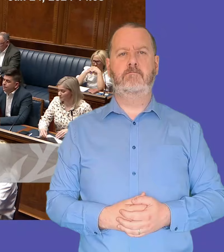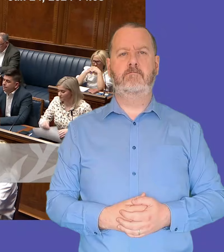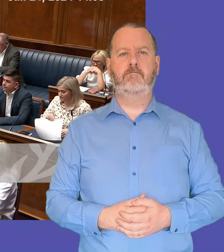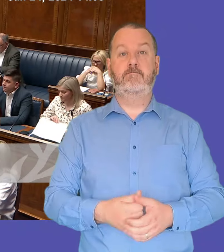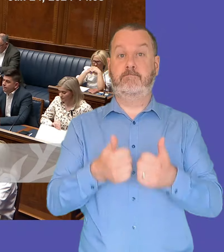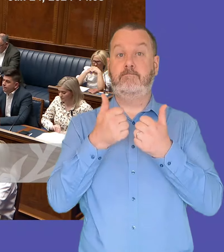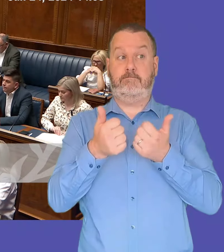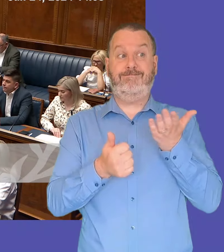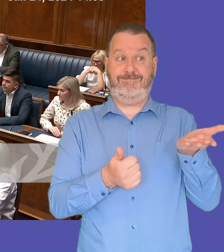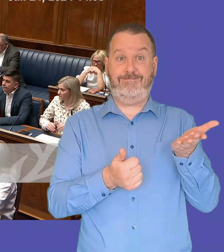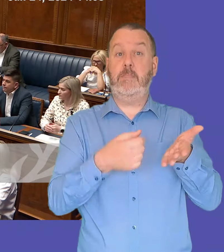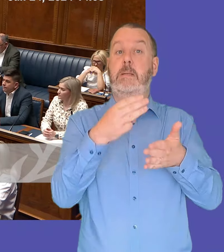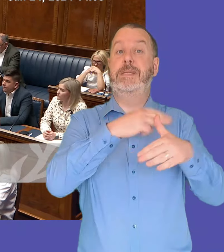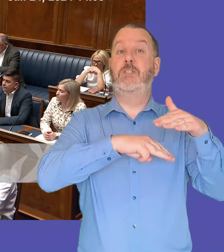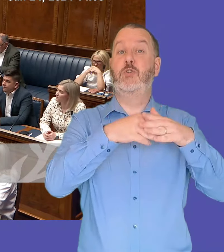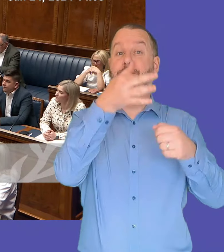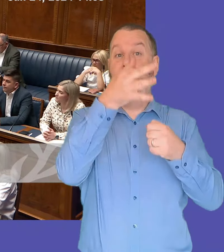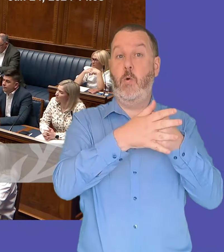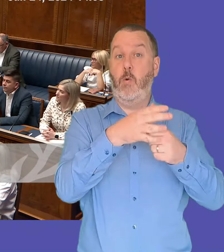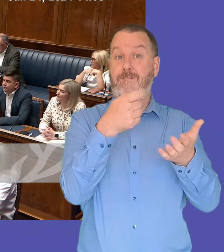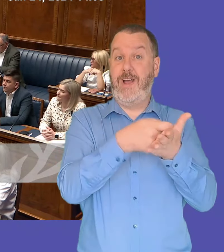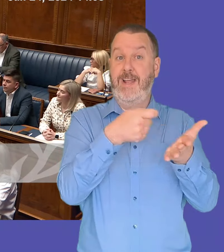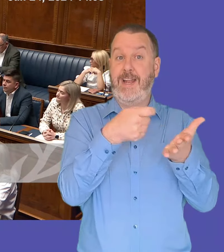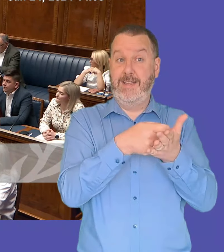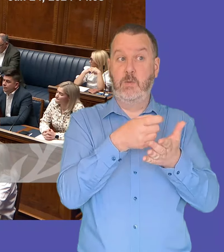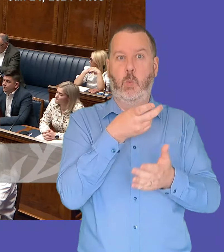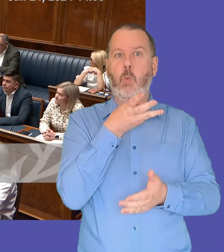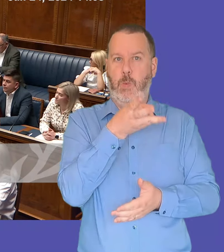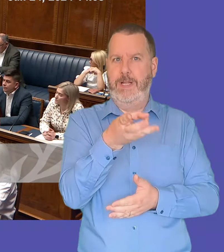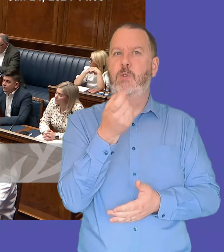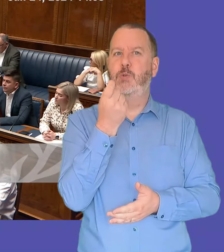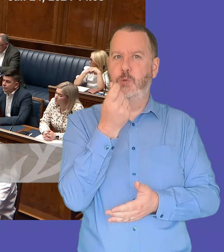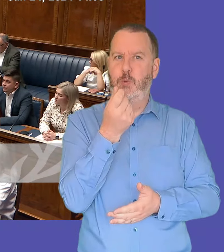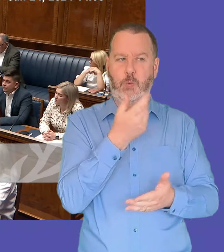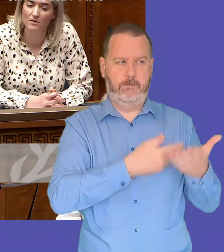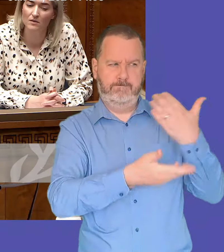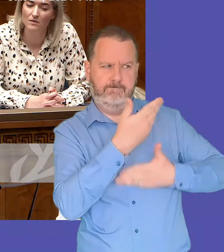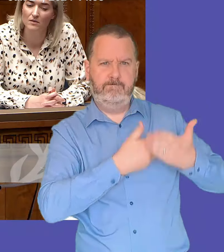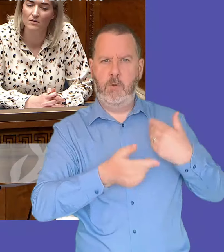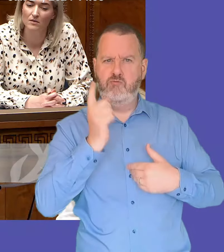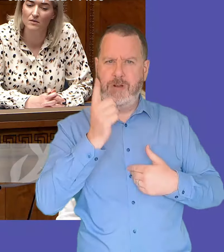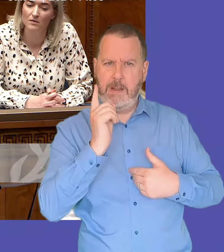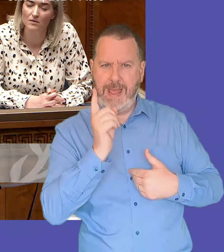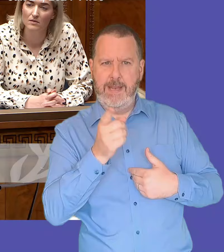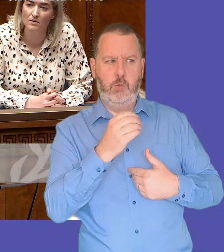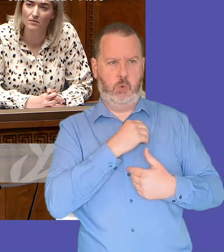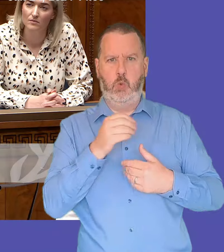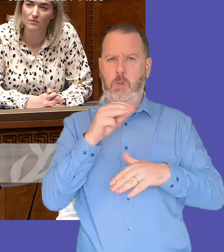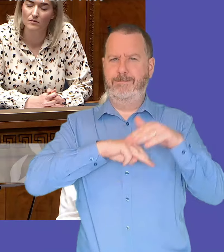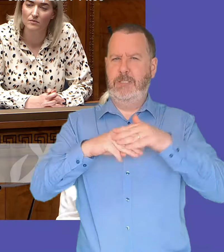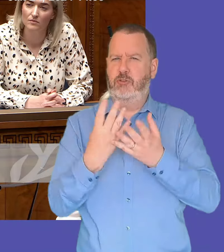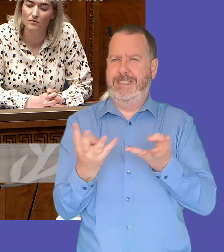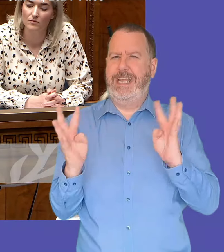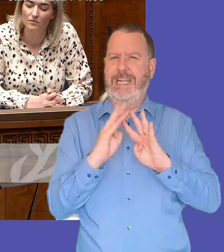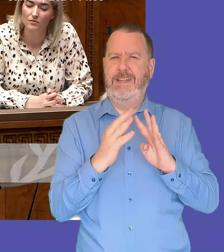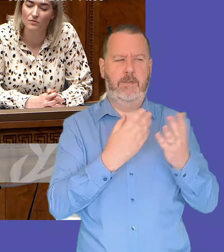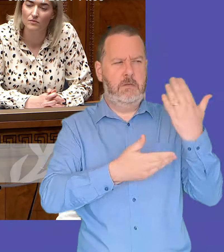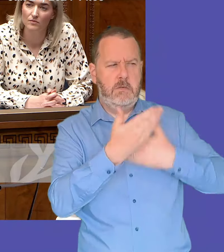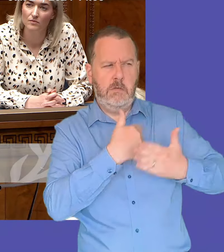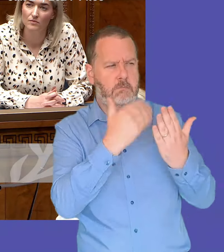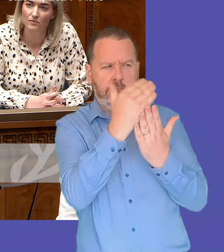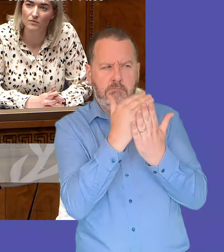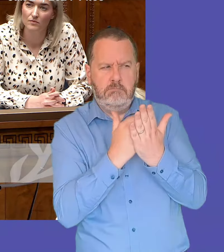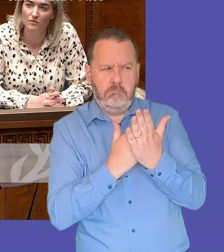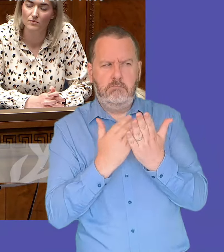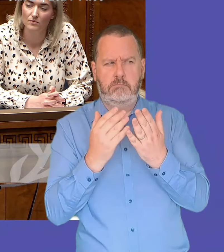minister dr kiev archibald is ready to make um recommendations to the executive on june monitoring allocations which would see obviously much